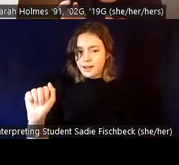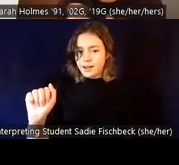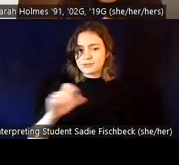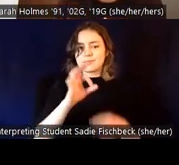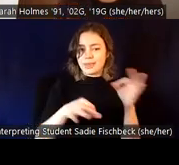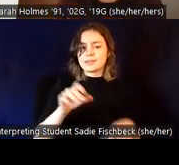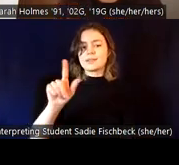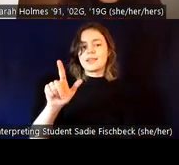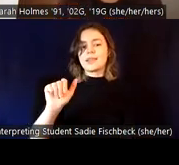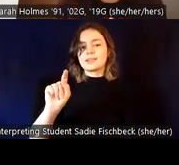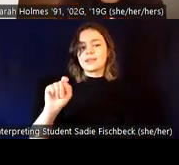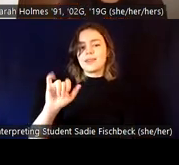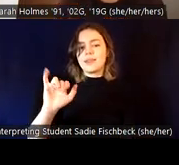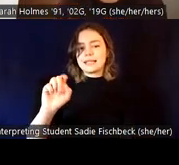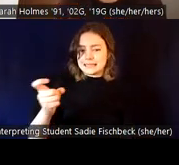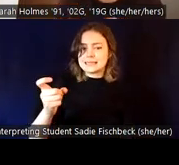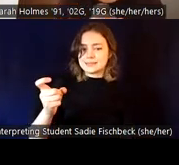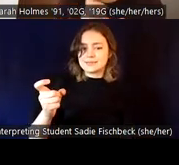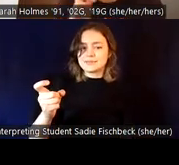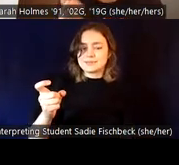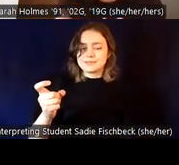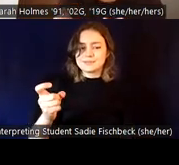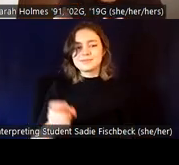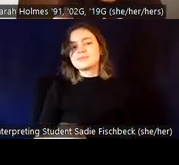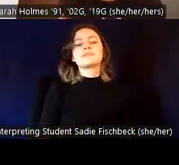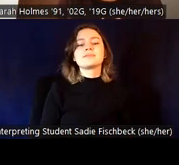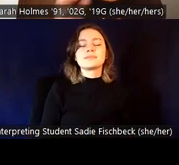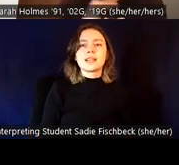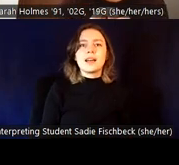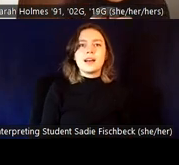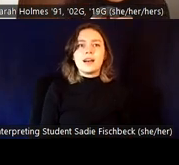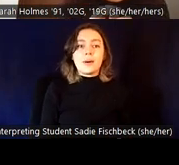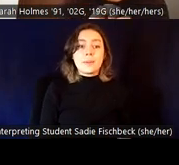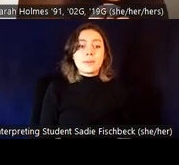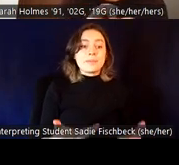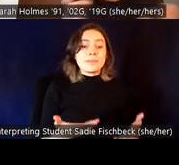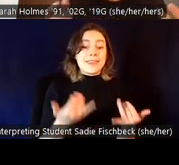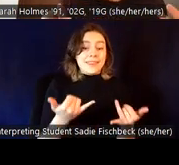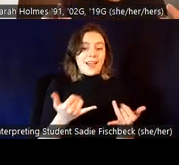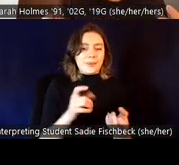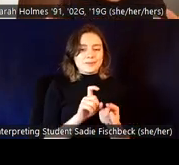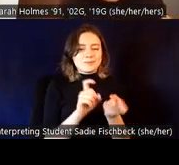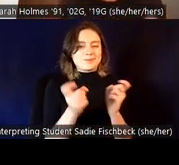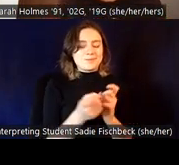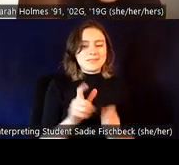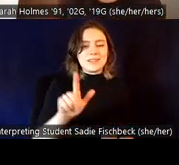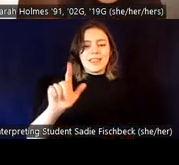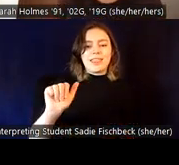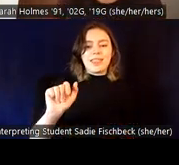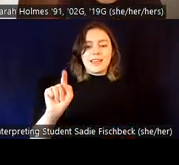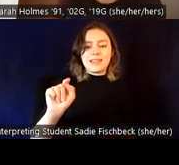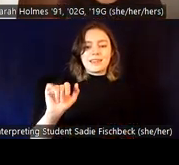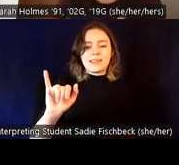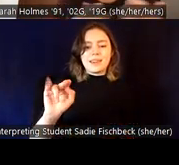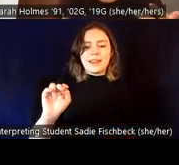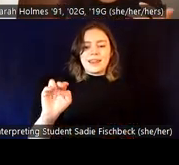Spanish speaking countries outside of the U S is the use of Latina in place of Latin X. And so depending on where individuals are